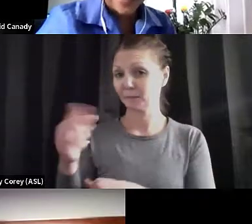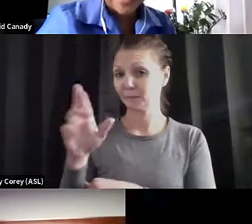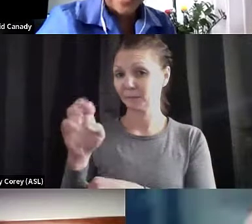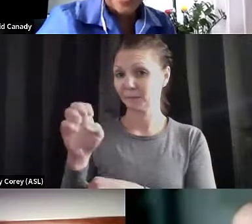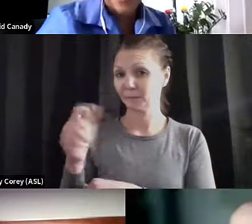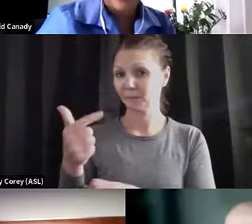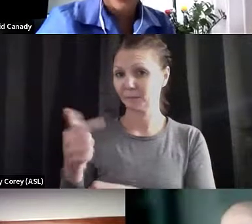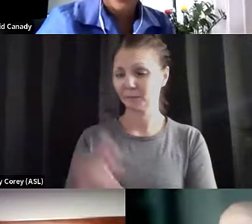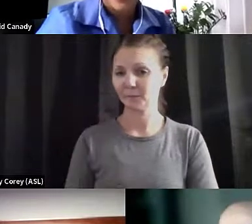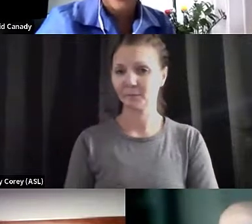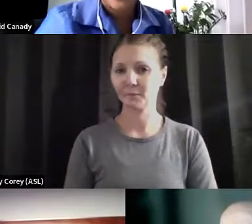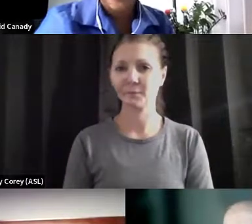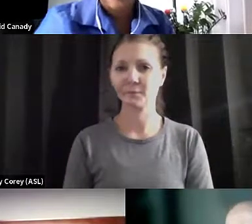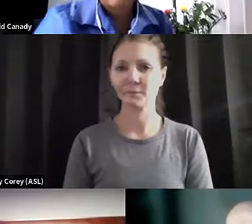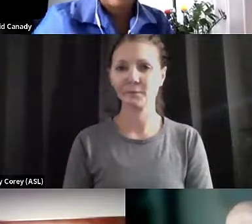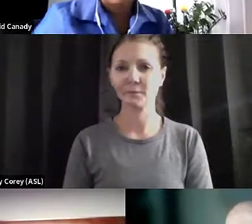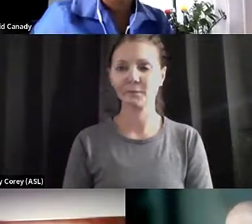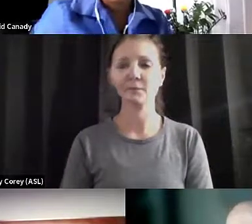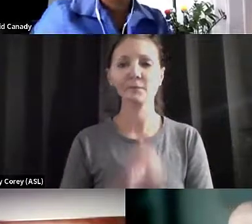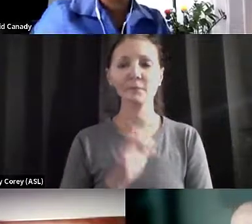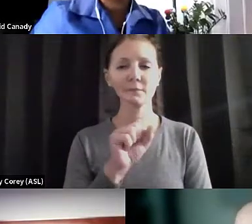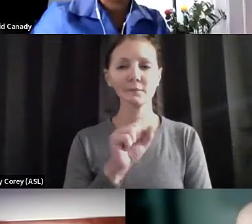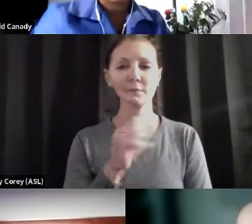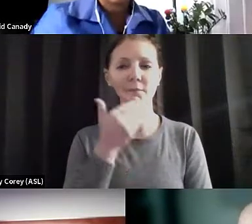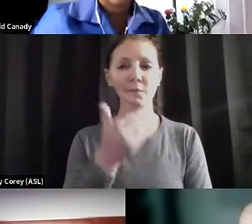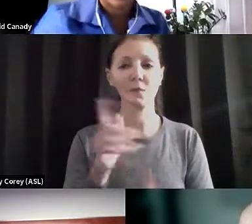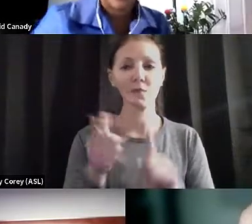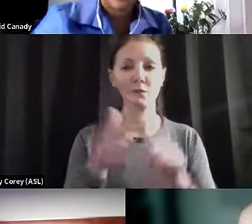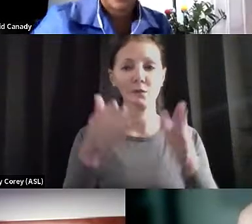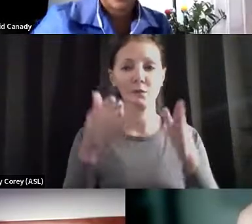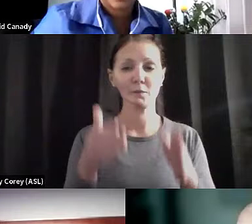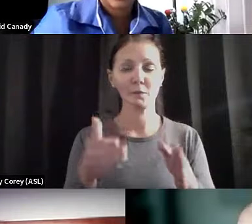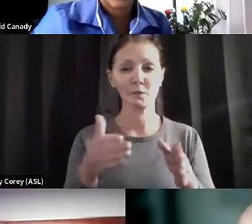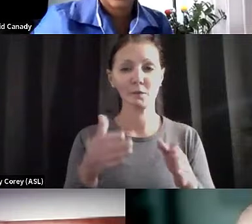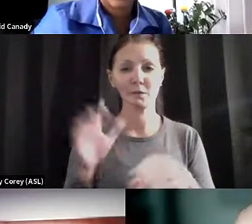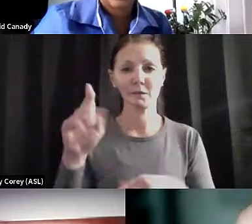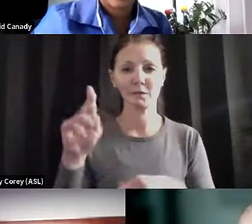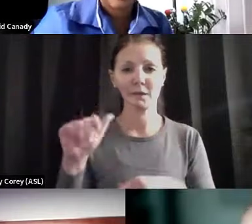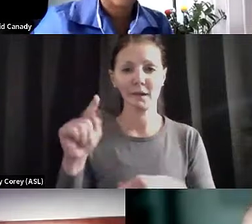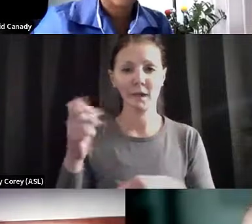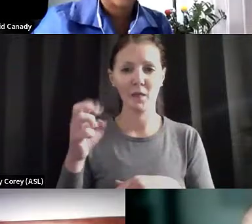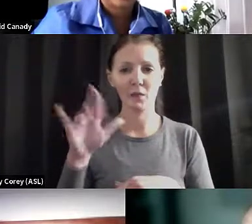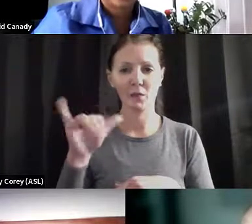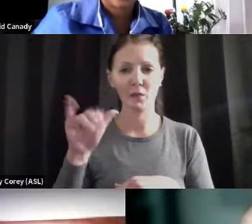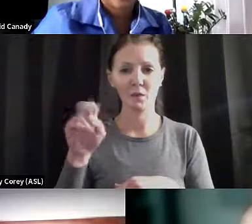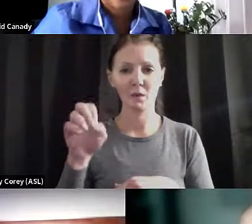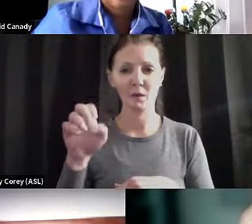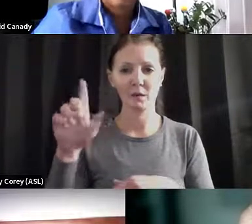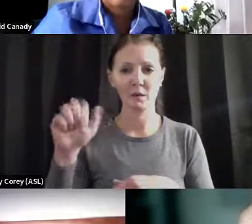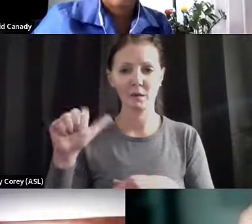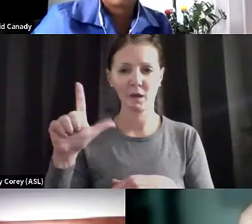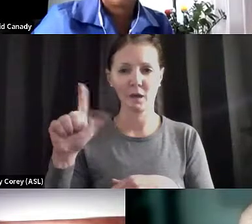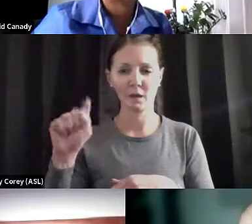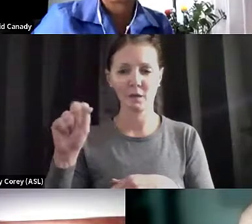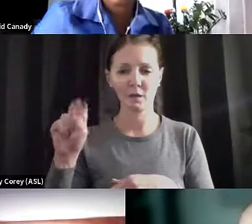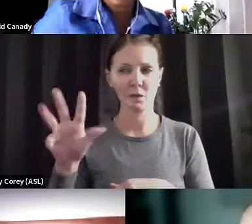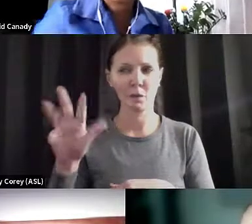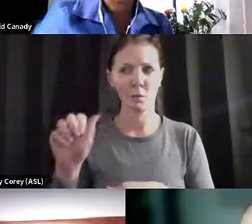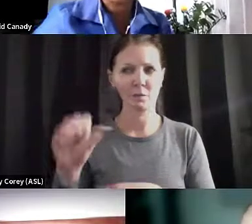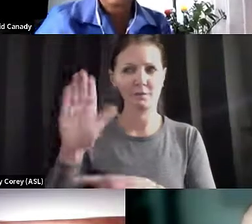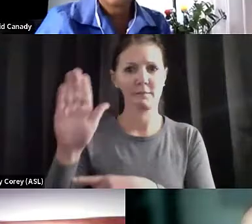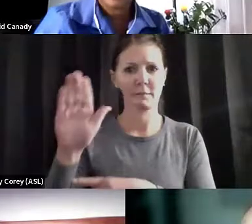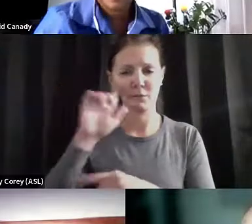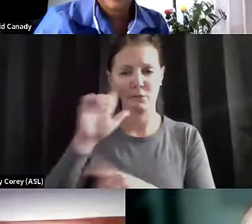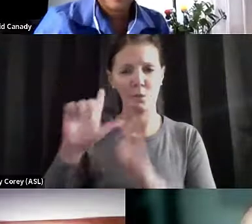Okay, I think I have. Yes, thank you. The first person is Catherine Dalton has had her hand raised for a while. Catherine,